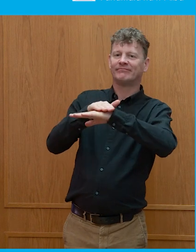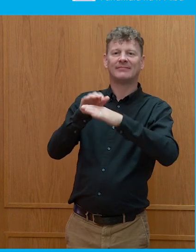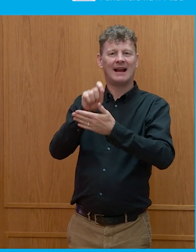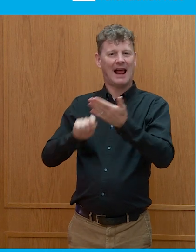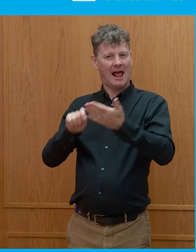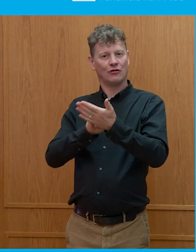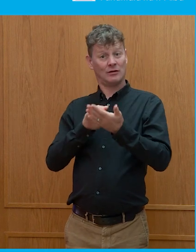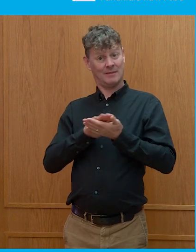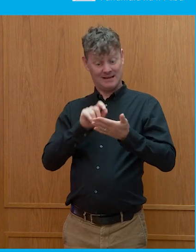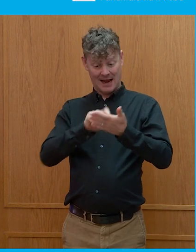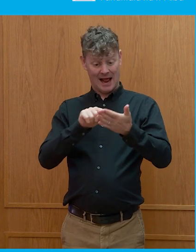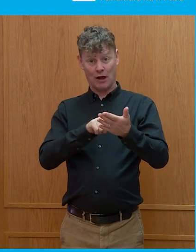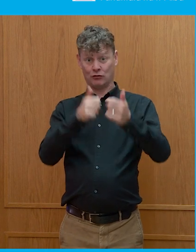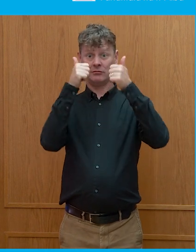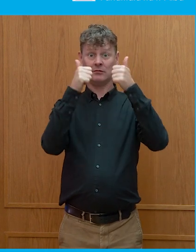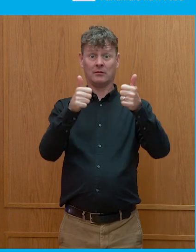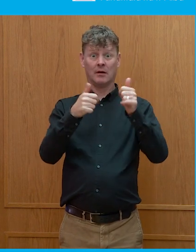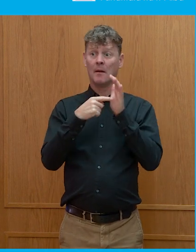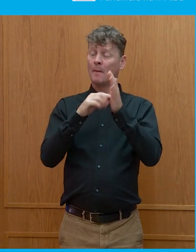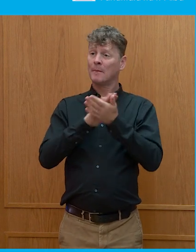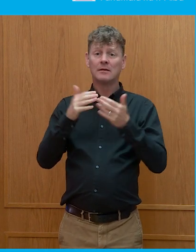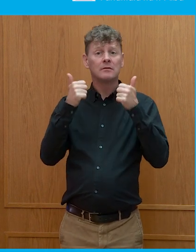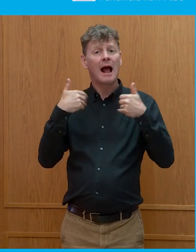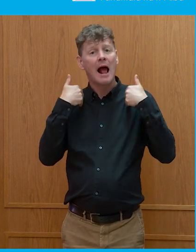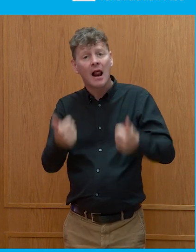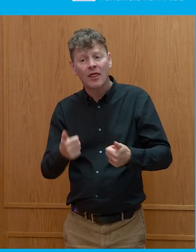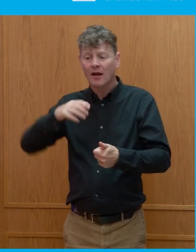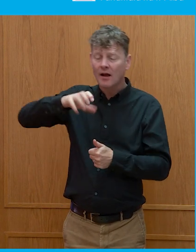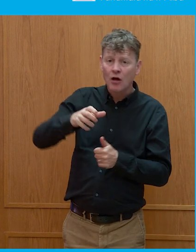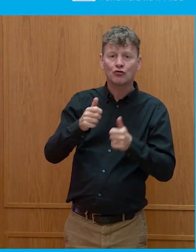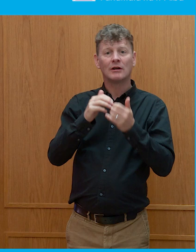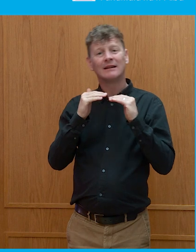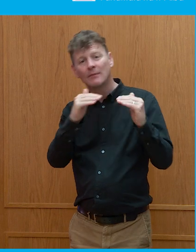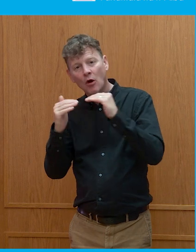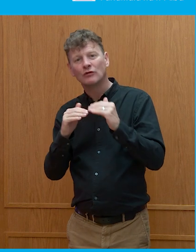sufficient, sign of a healthy democracy, but it's still quite cool.